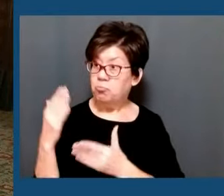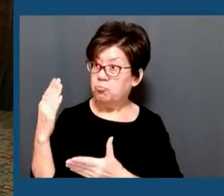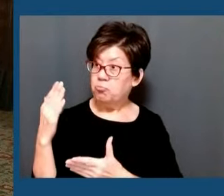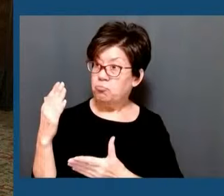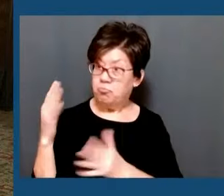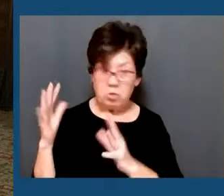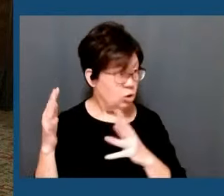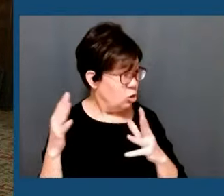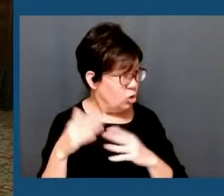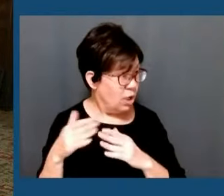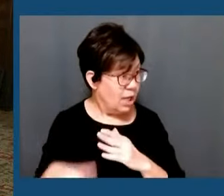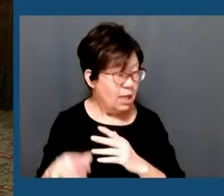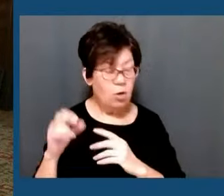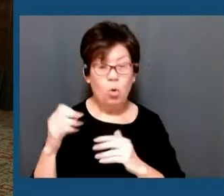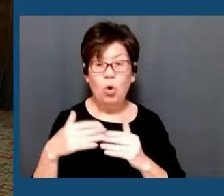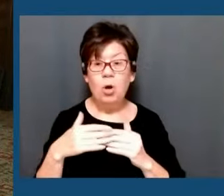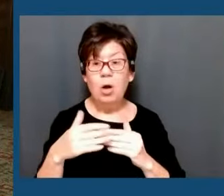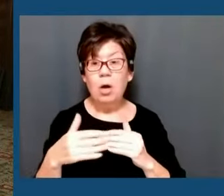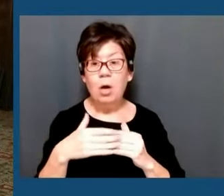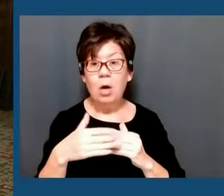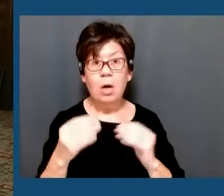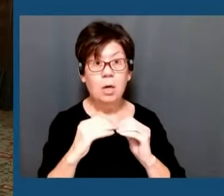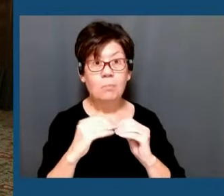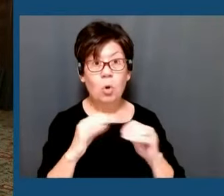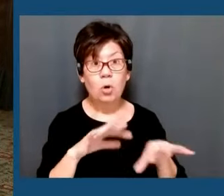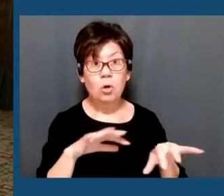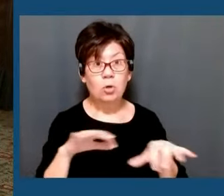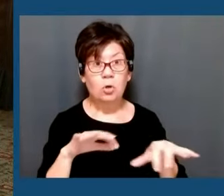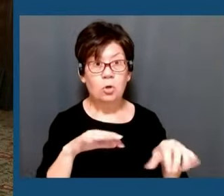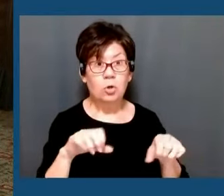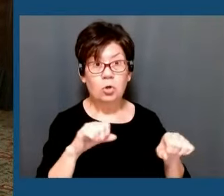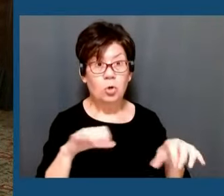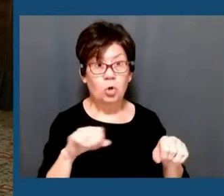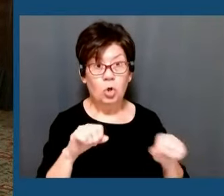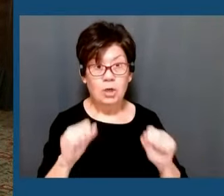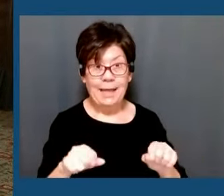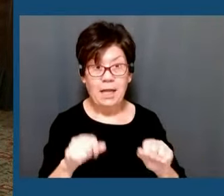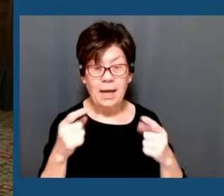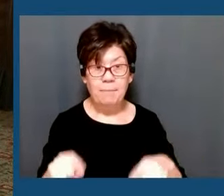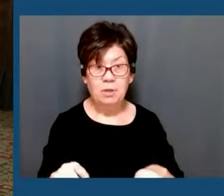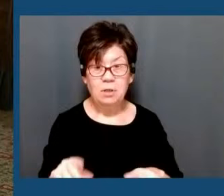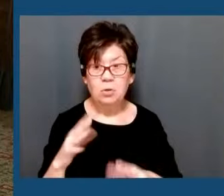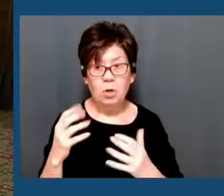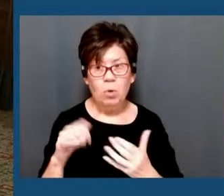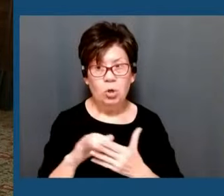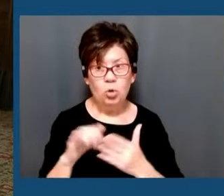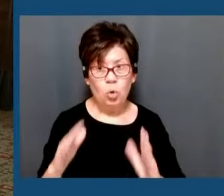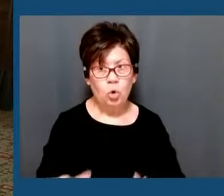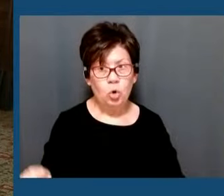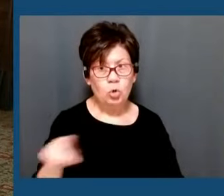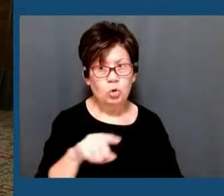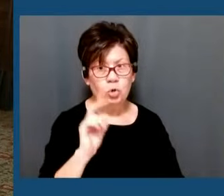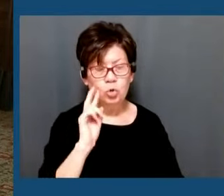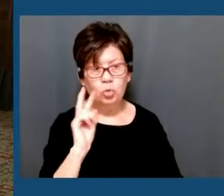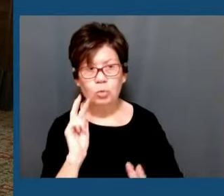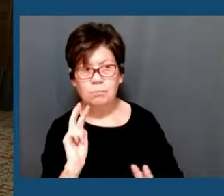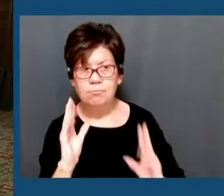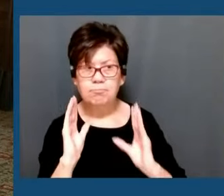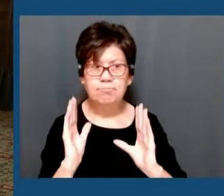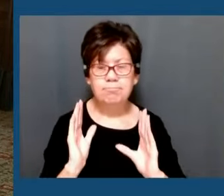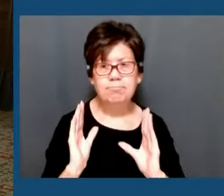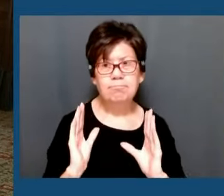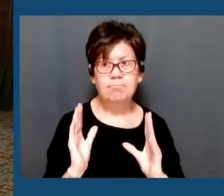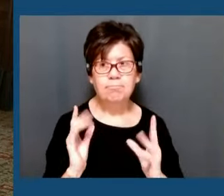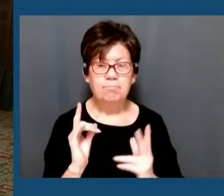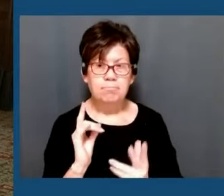be another effect, and we have to be prepared for that and warn New Yorkers to be particularly vigilant in the days following an original earthquake.